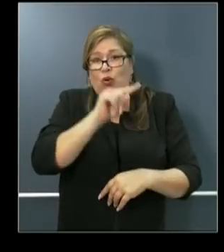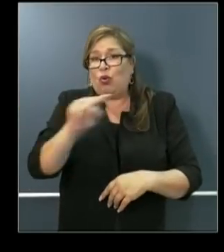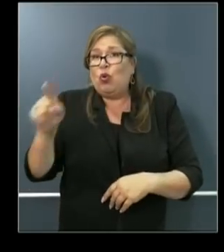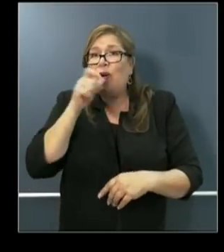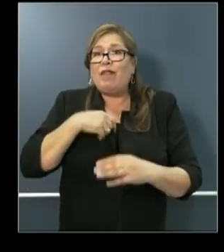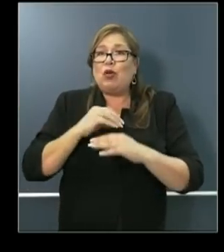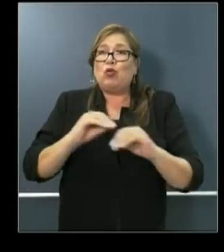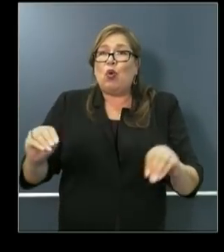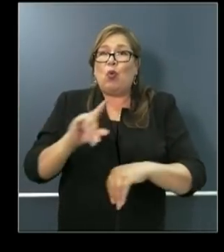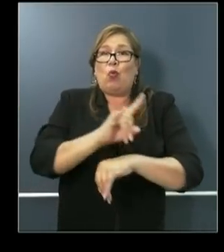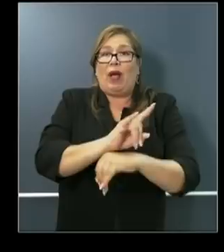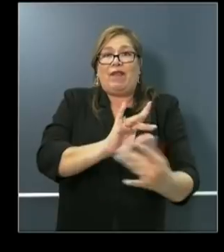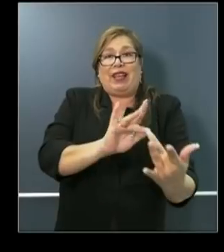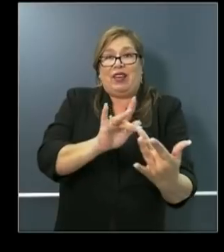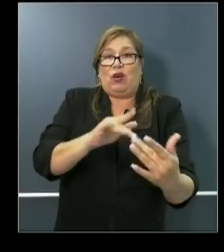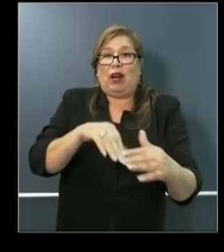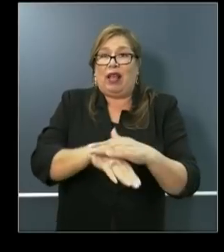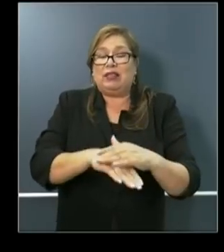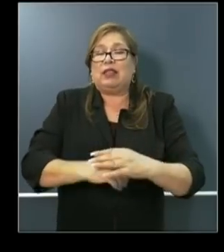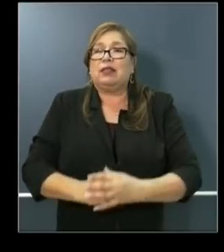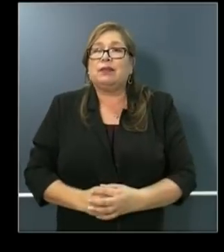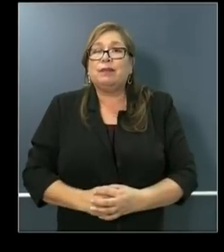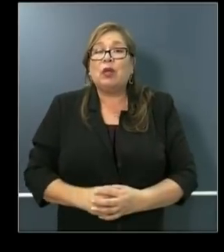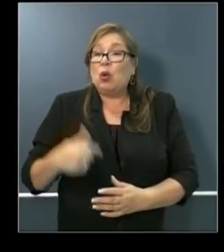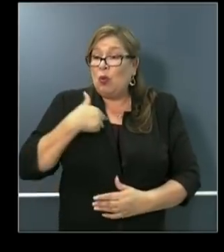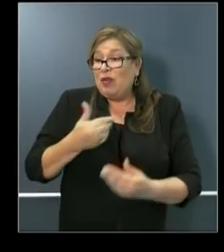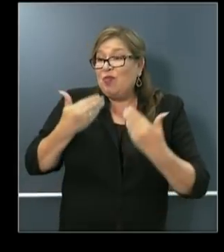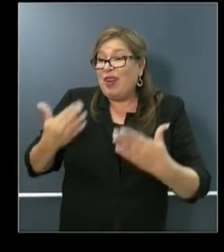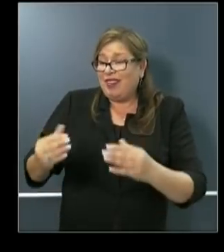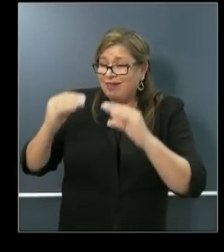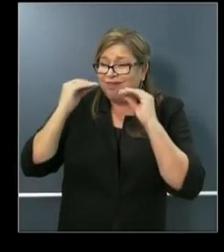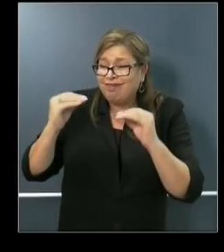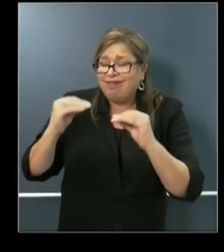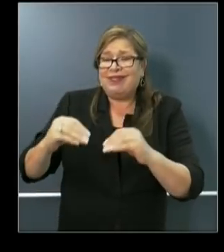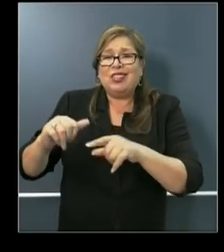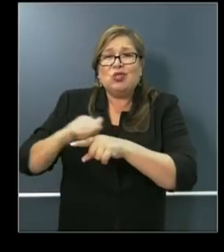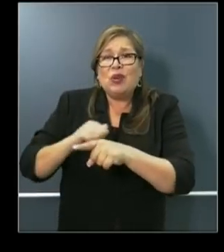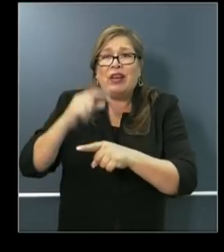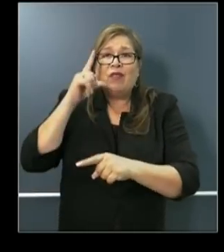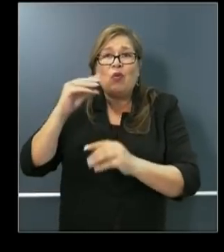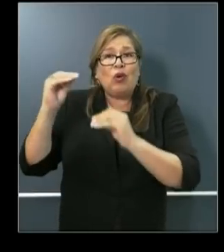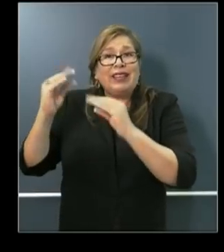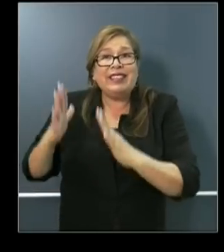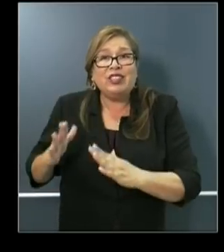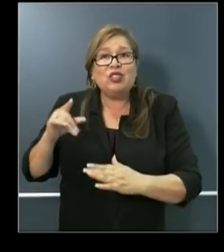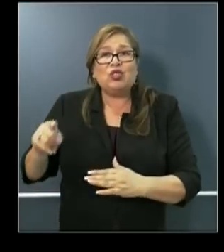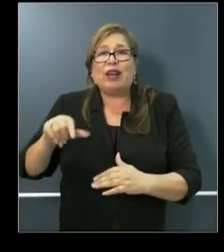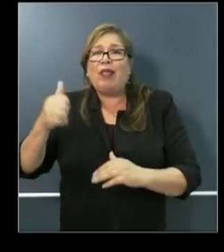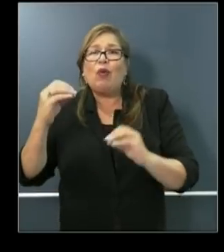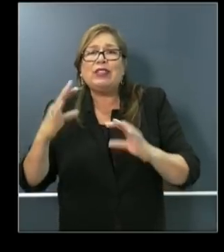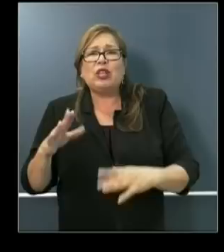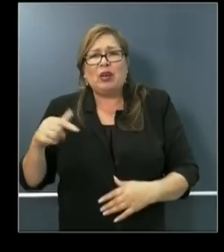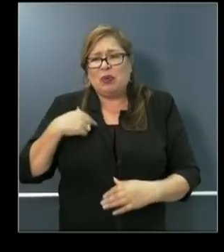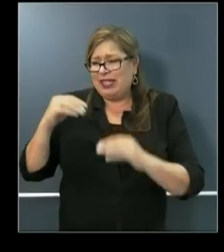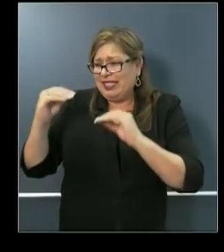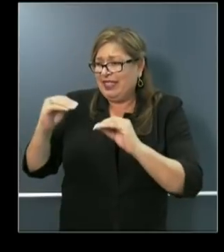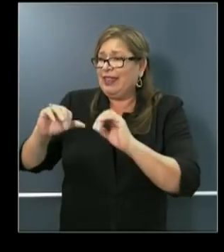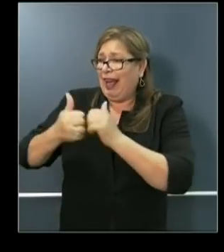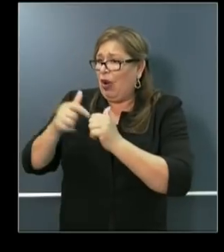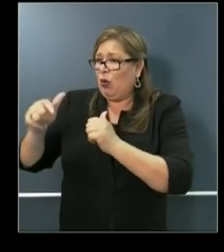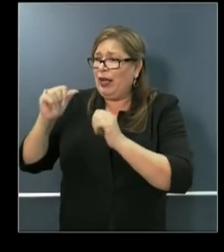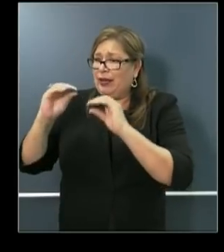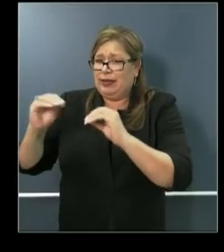them. We're providing professional learning and training for our teachers and other educators on how do we do distance learning.